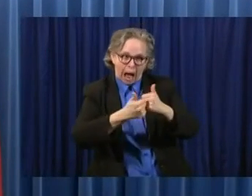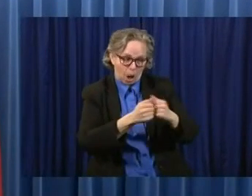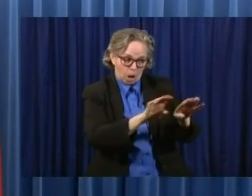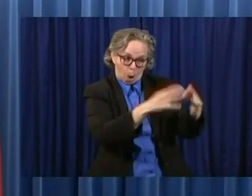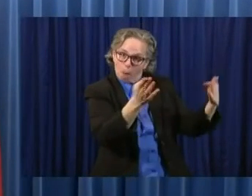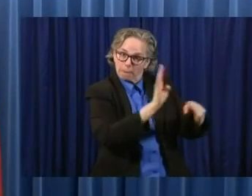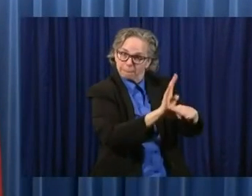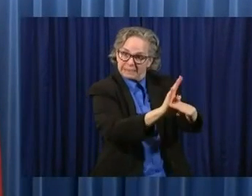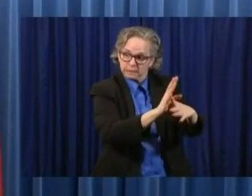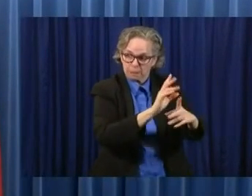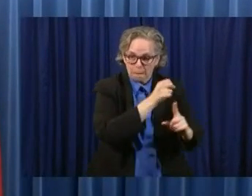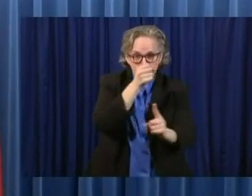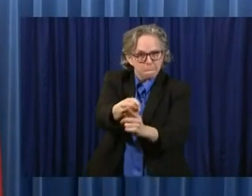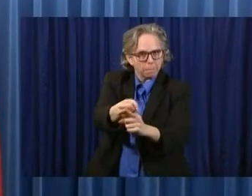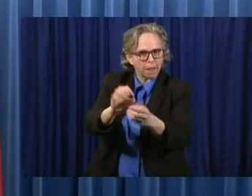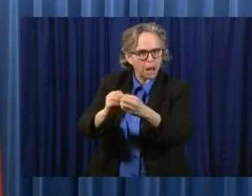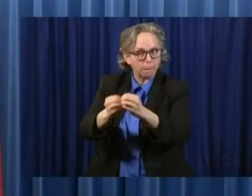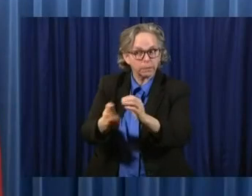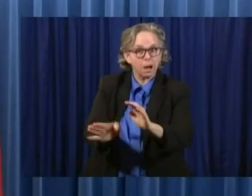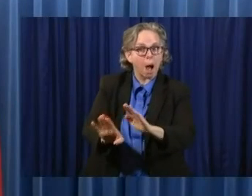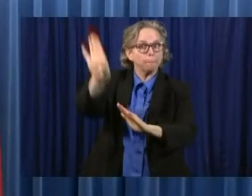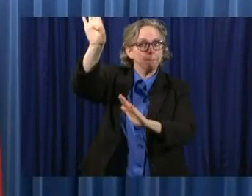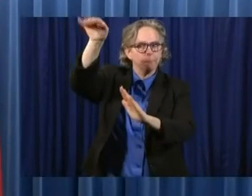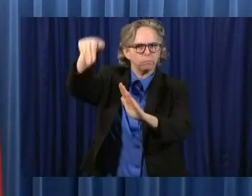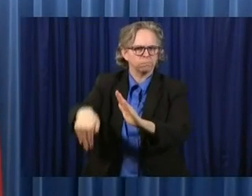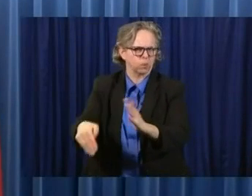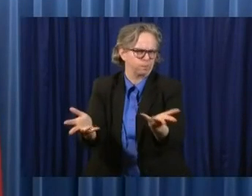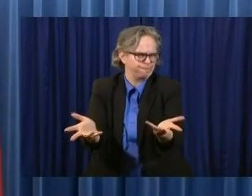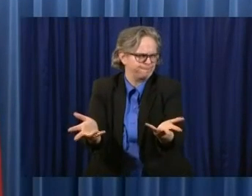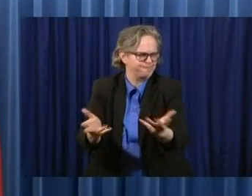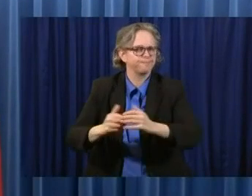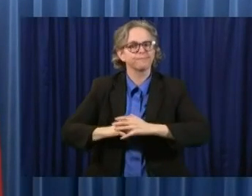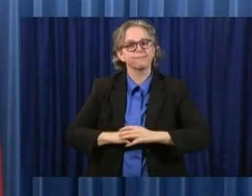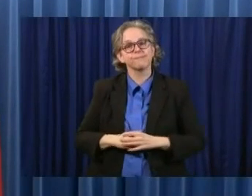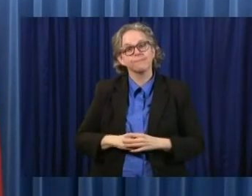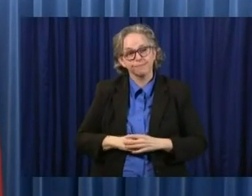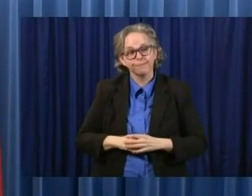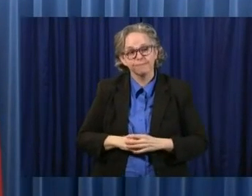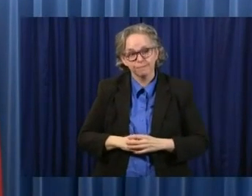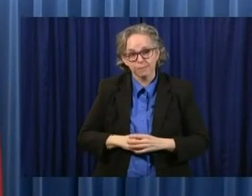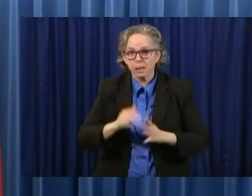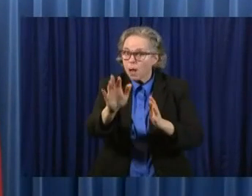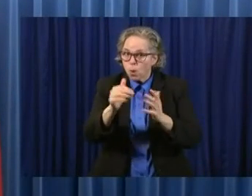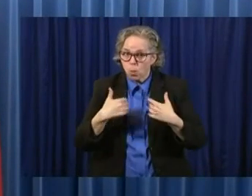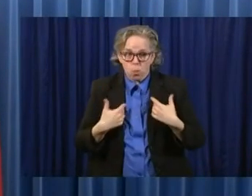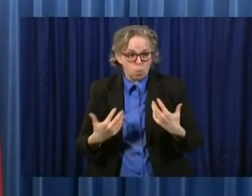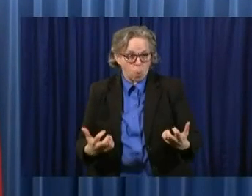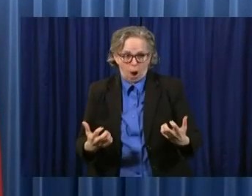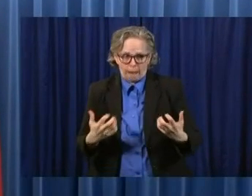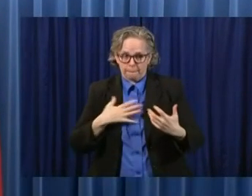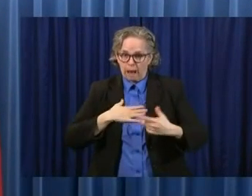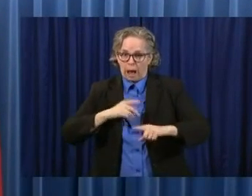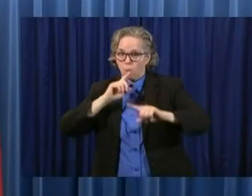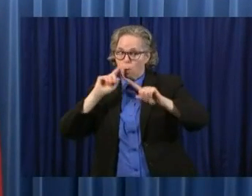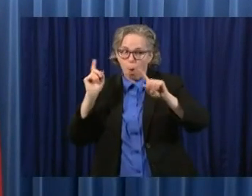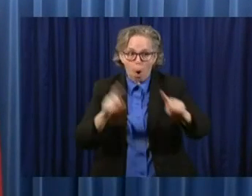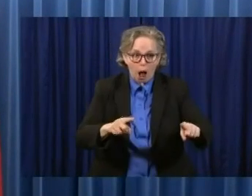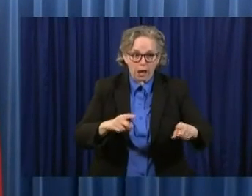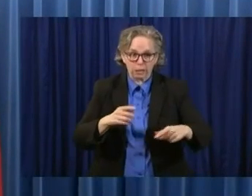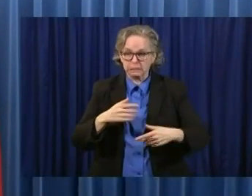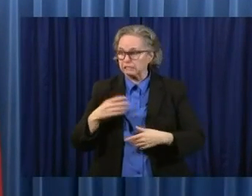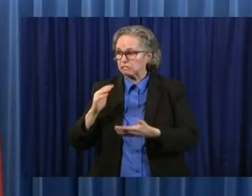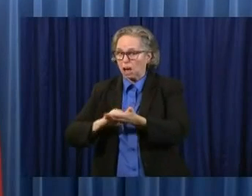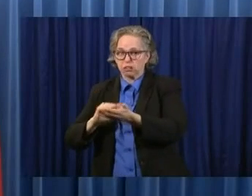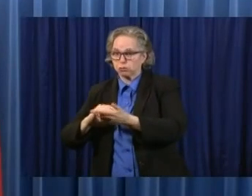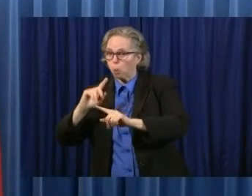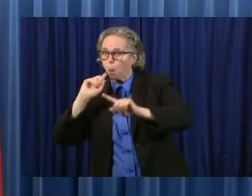it's always been about what you do, not so much about what I say or Dr. Atkin or the